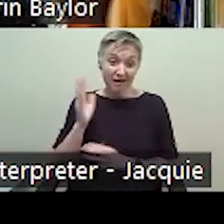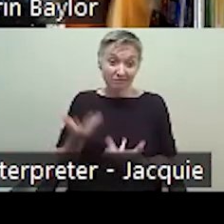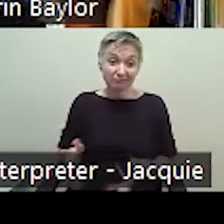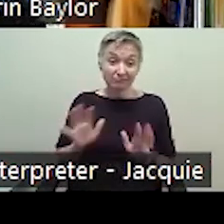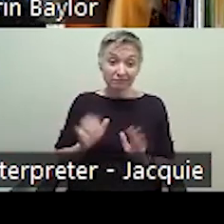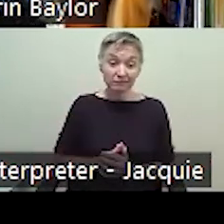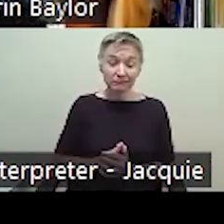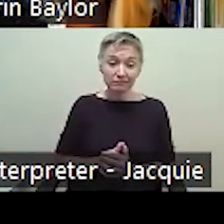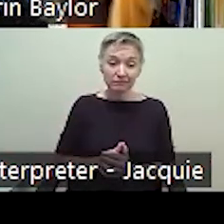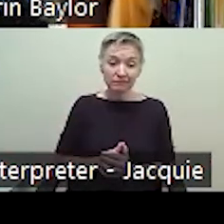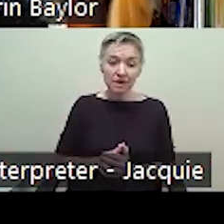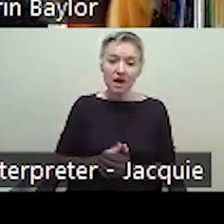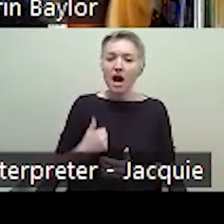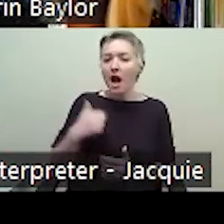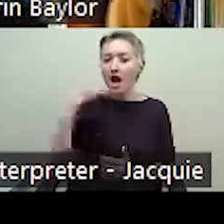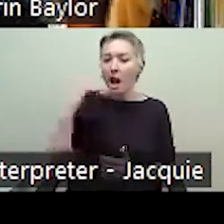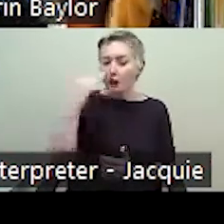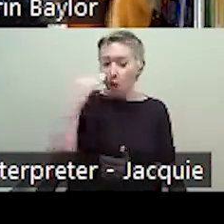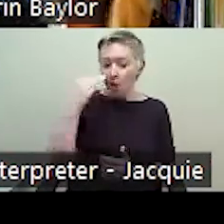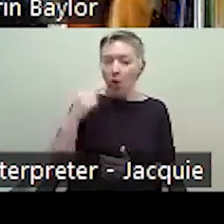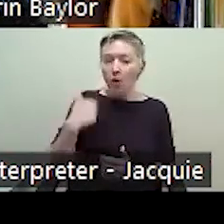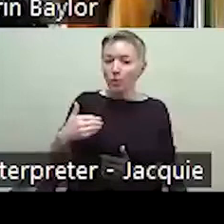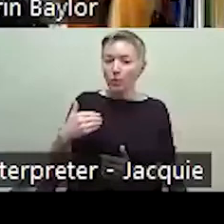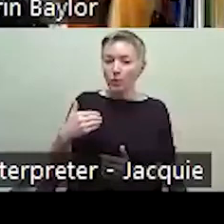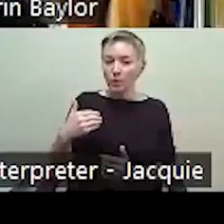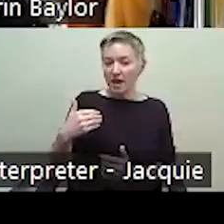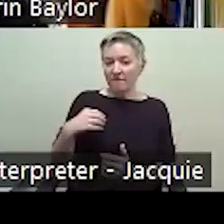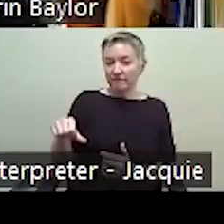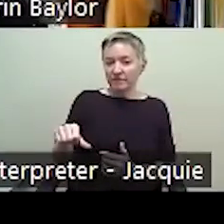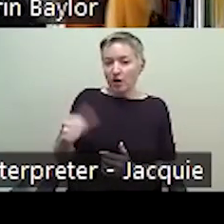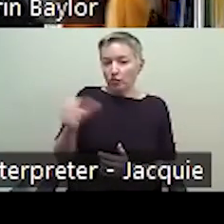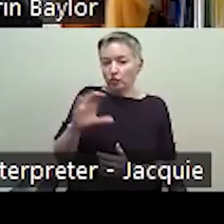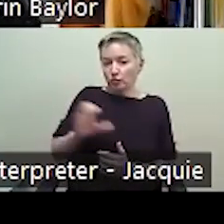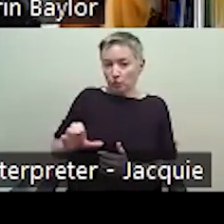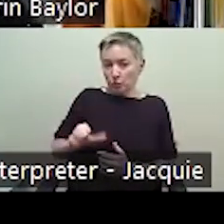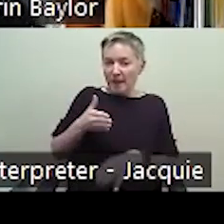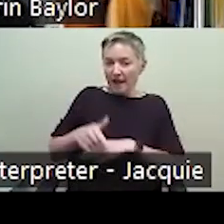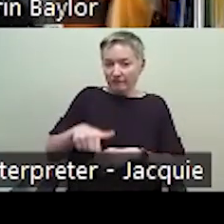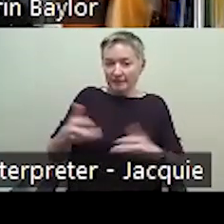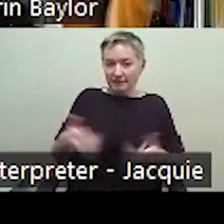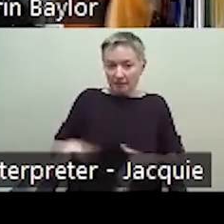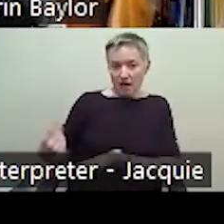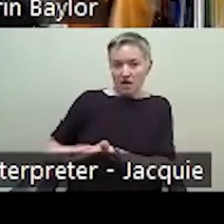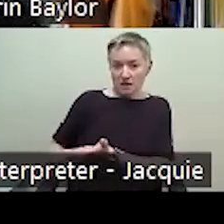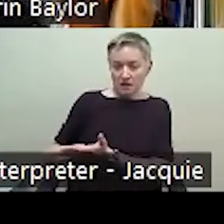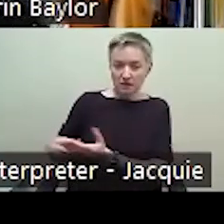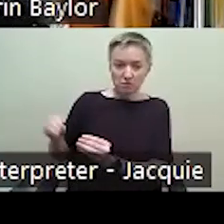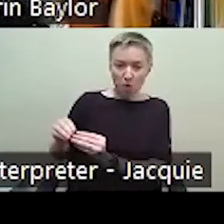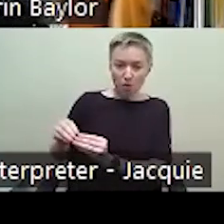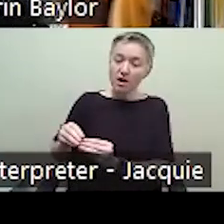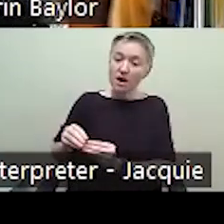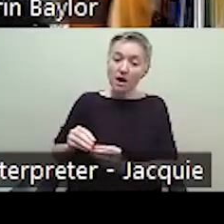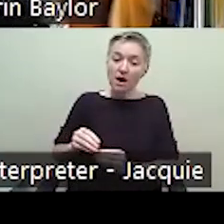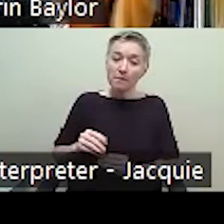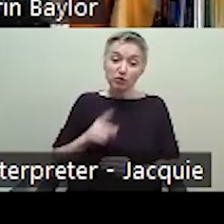I had here. Uh, I know we have the breakout rooms to be able to discuss. This is one thing I would love to be able to discuss